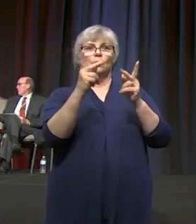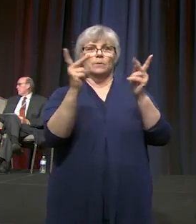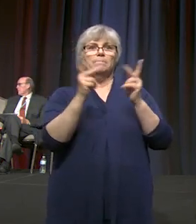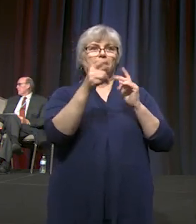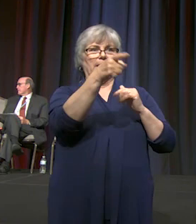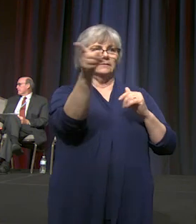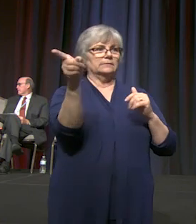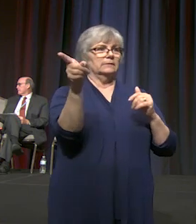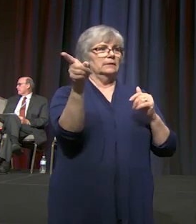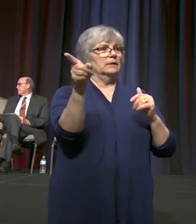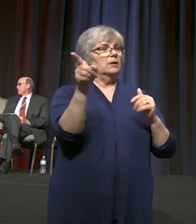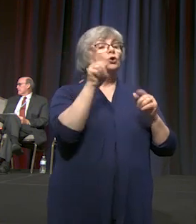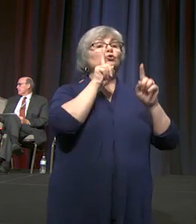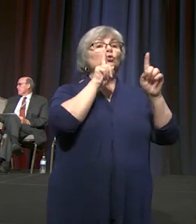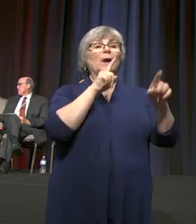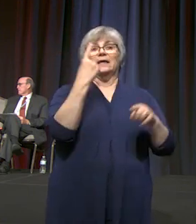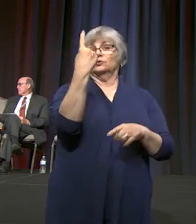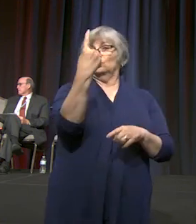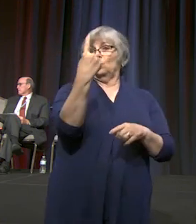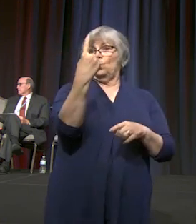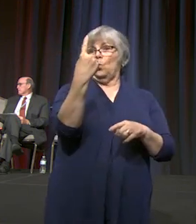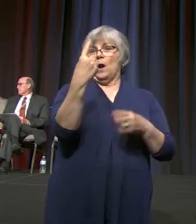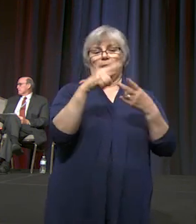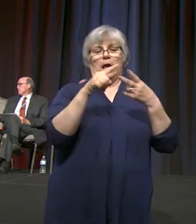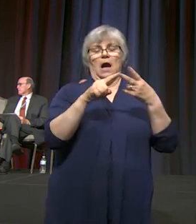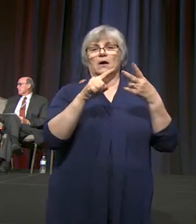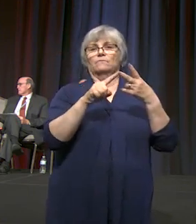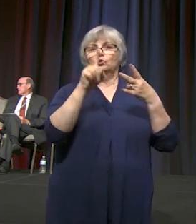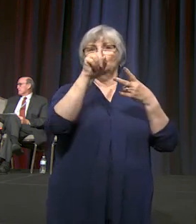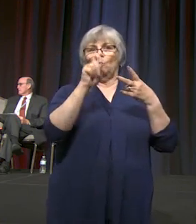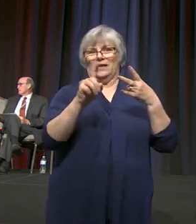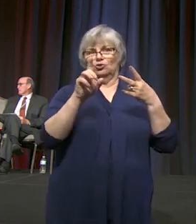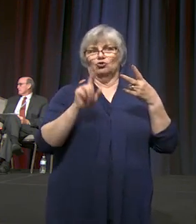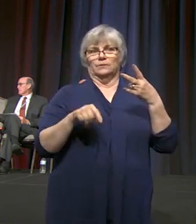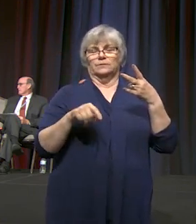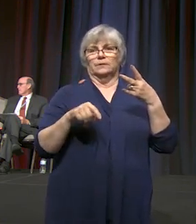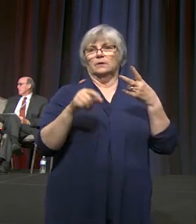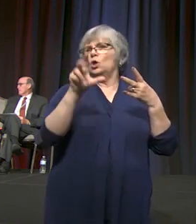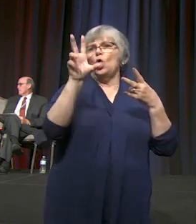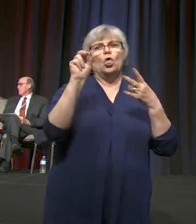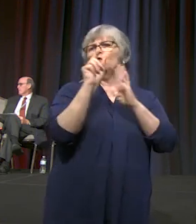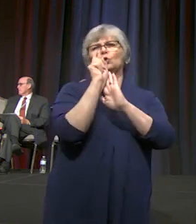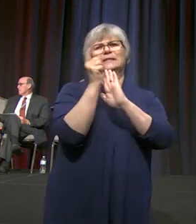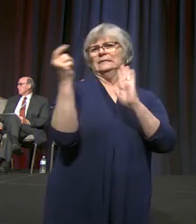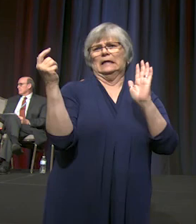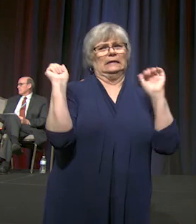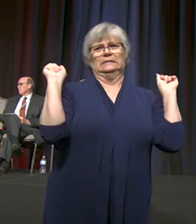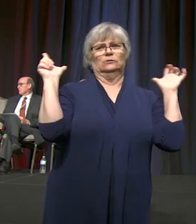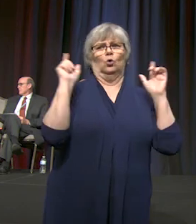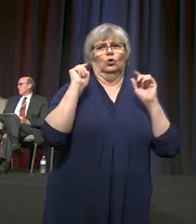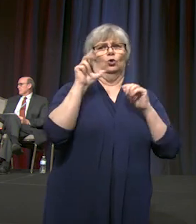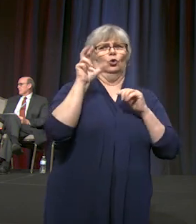to answer one of two questions. You just have 30 seconds each person.